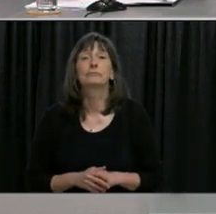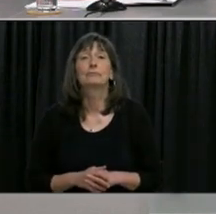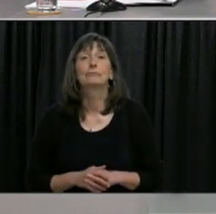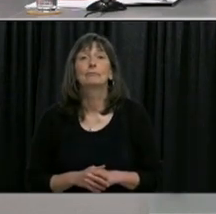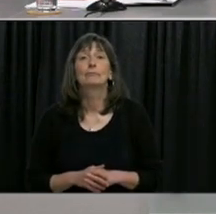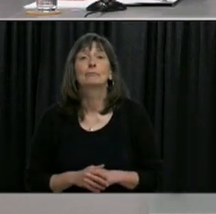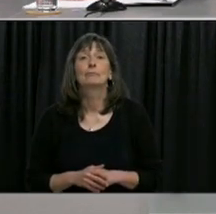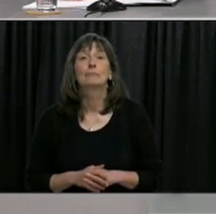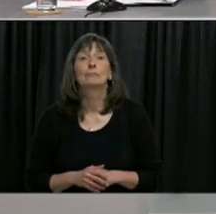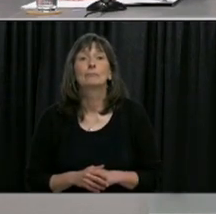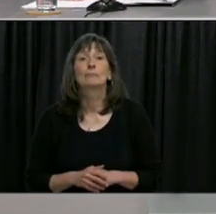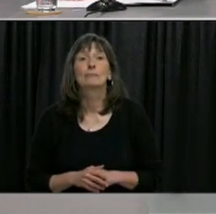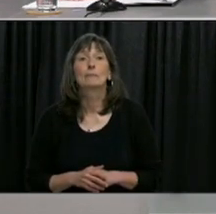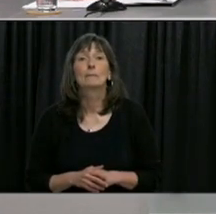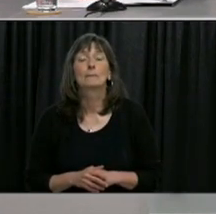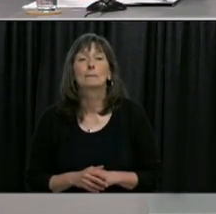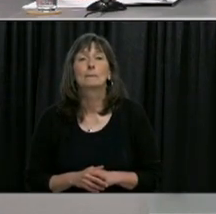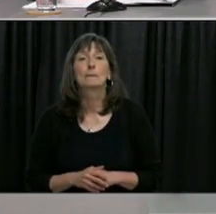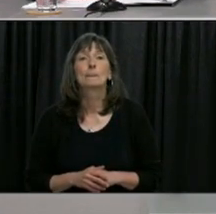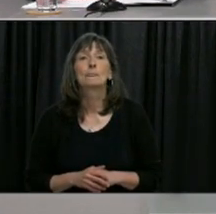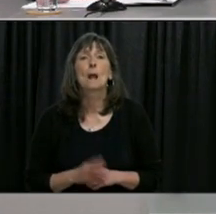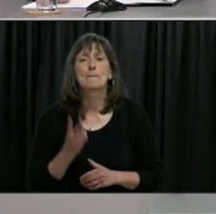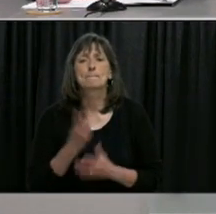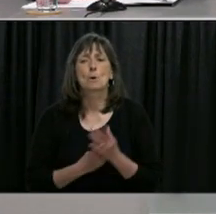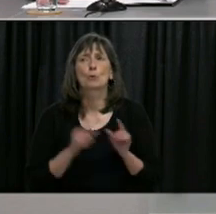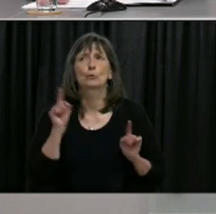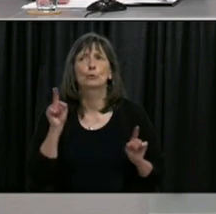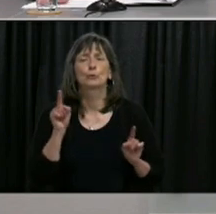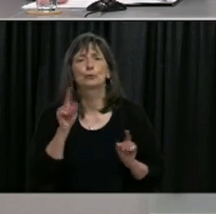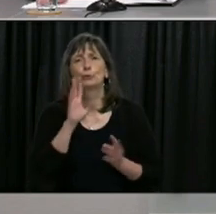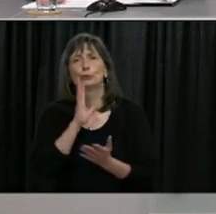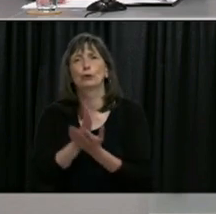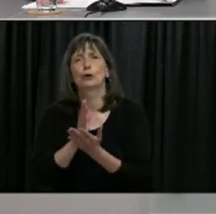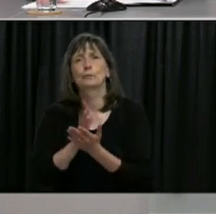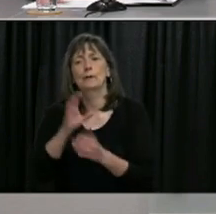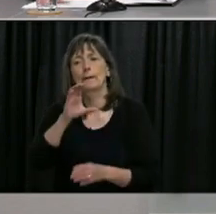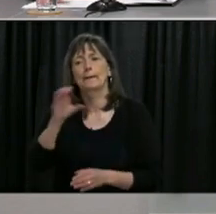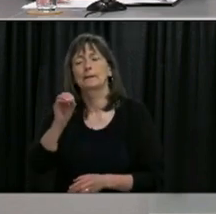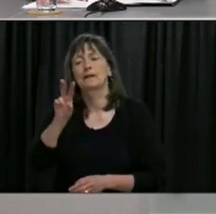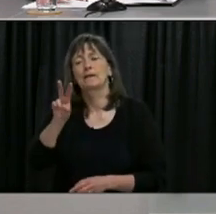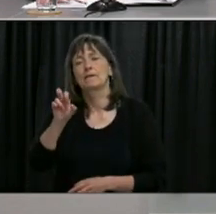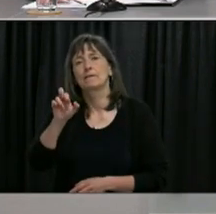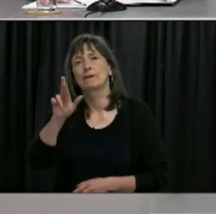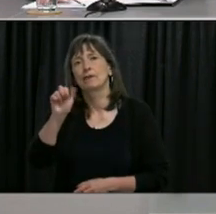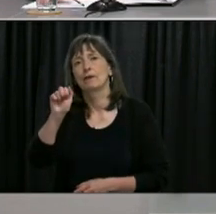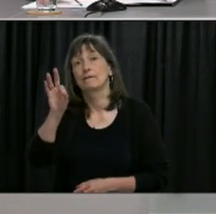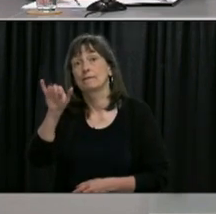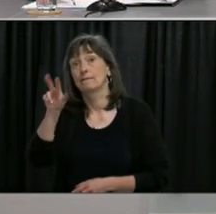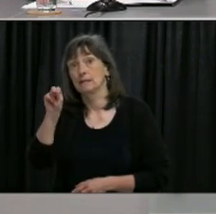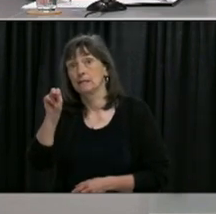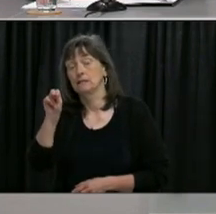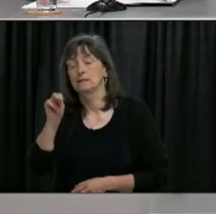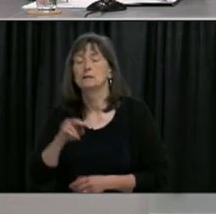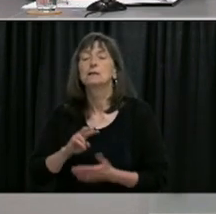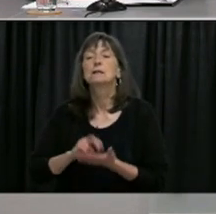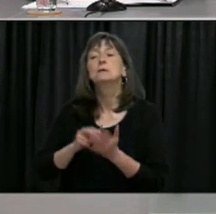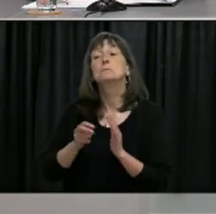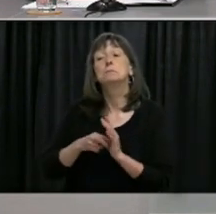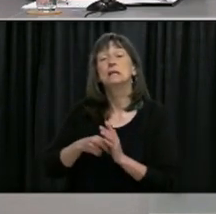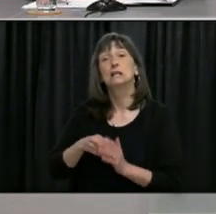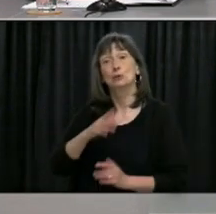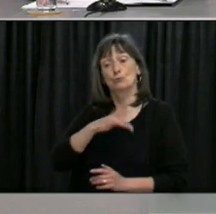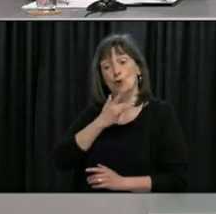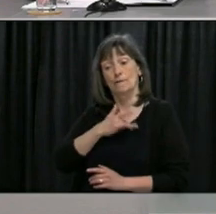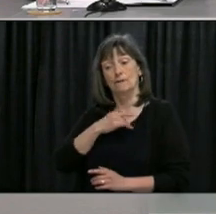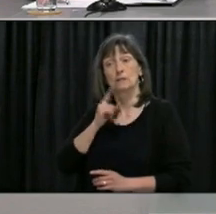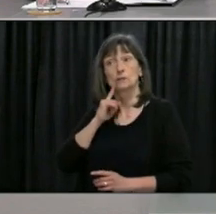last follow up would be you've both mentioned Verifint and we've reported their involvement on this is the province and the health authority working with